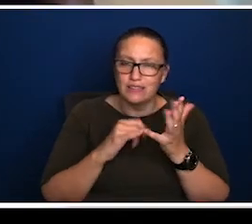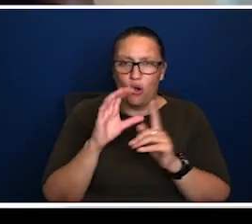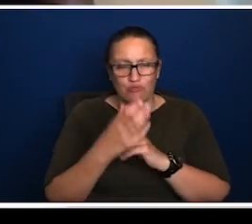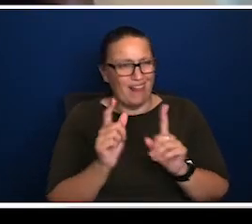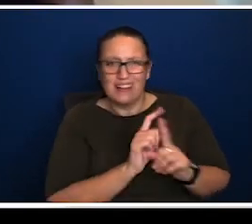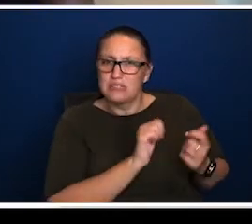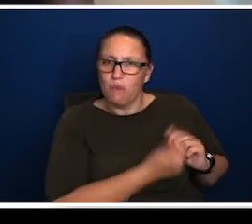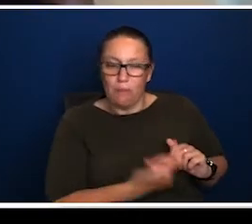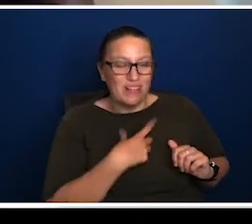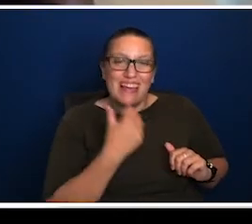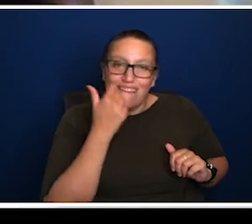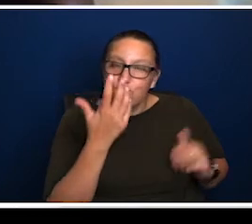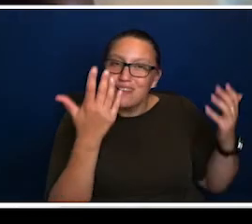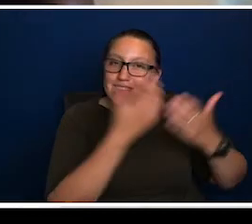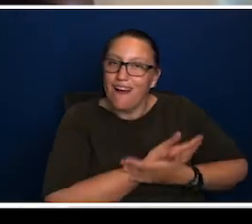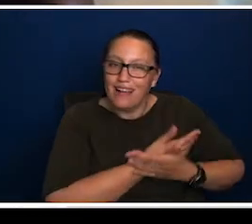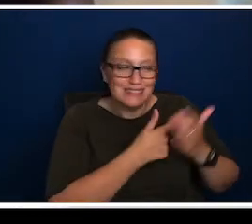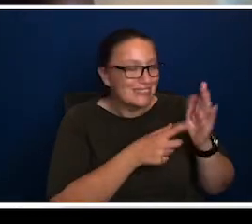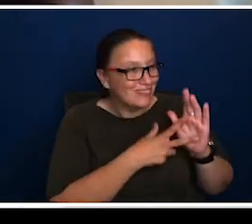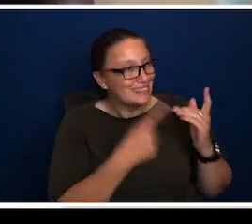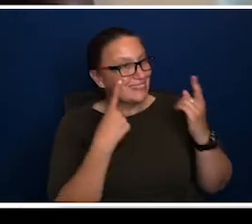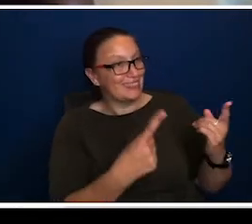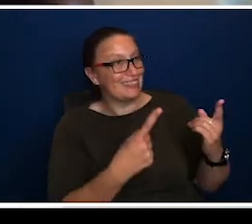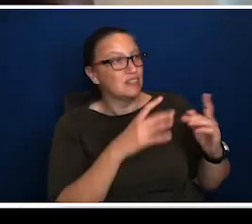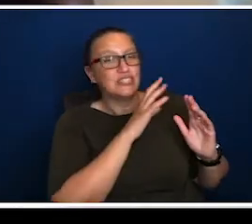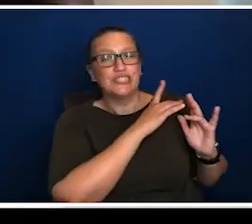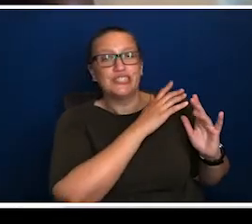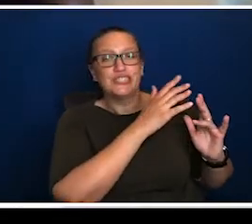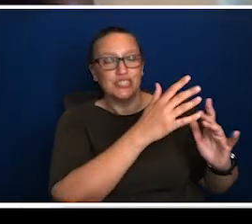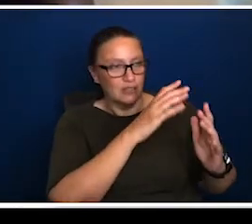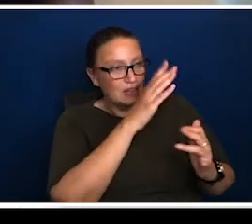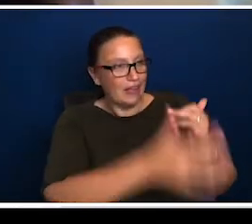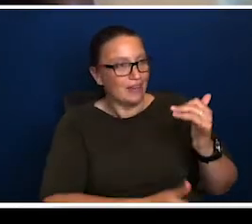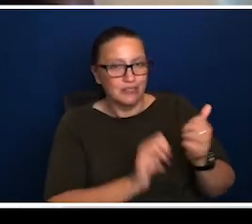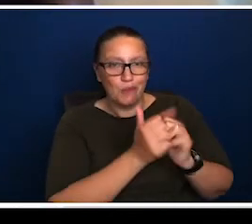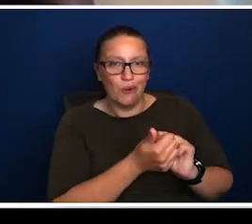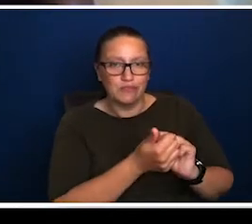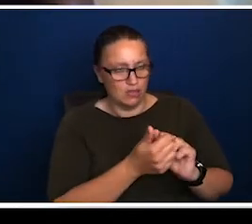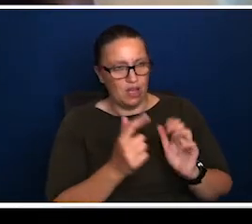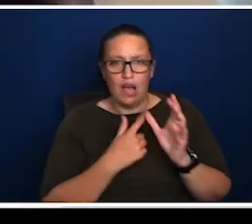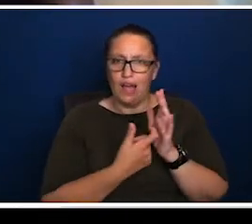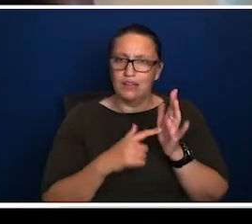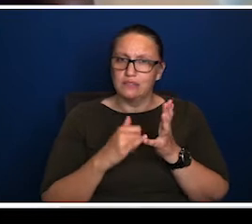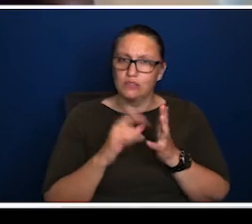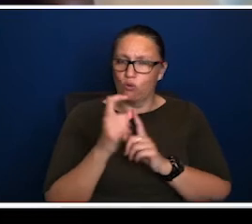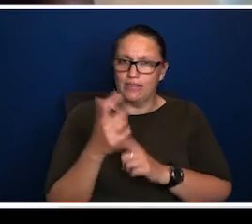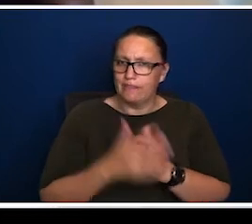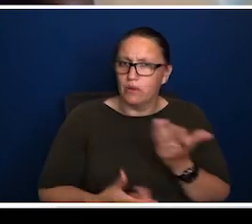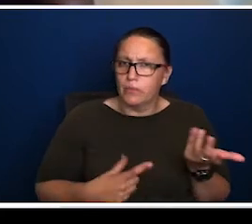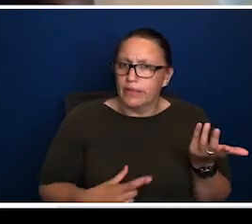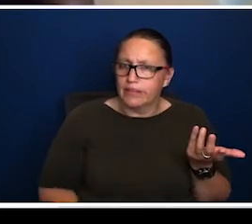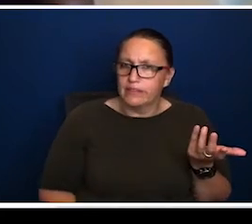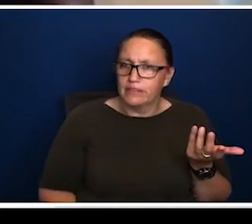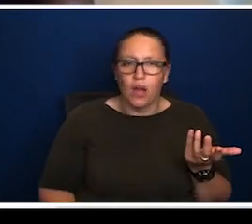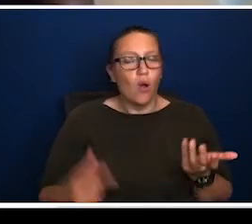arts and culture in the same way they cover sport? Why isn't there an arts and culture section in every evening TV